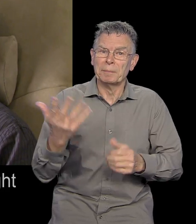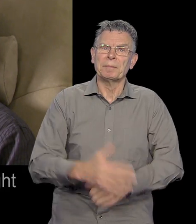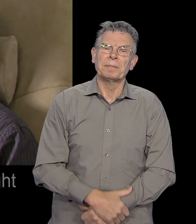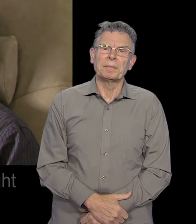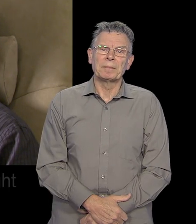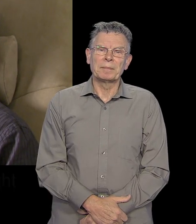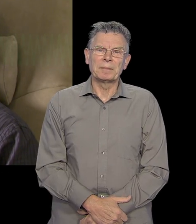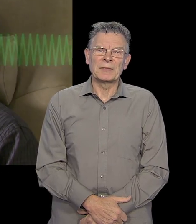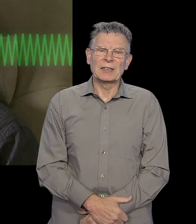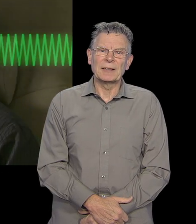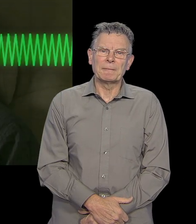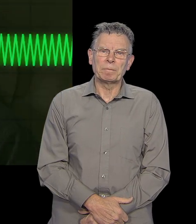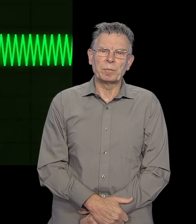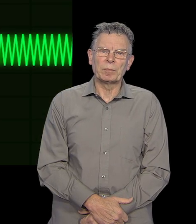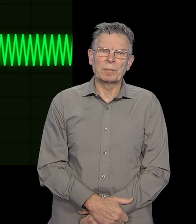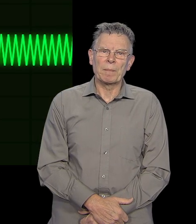hearing loss.